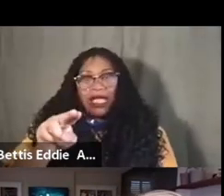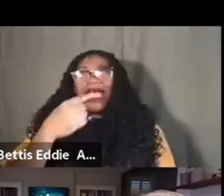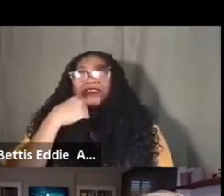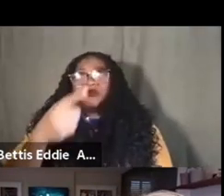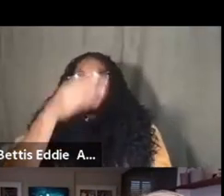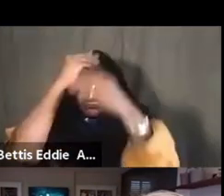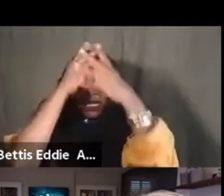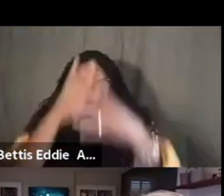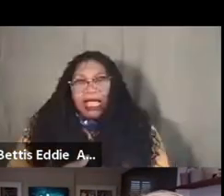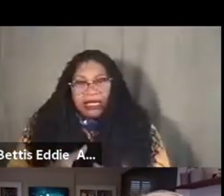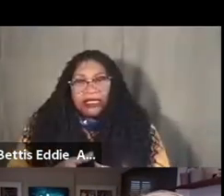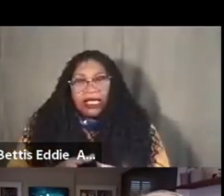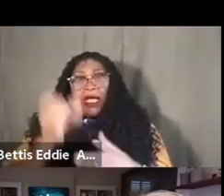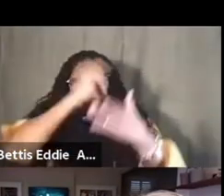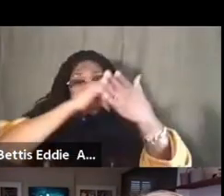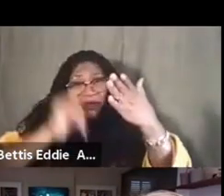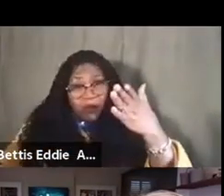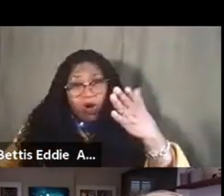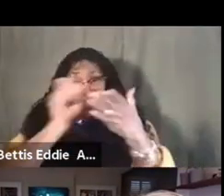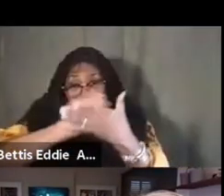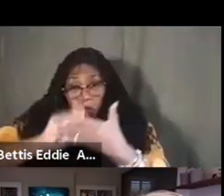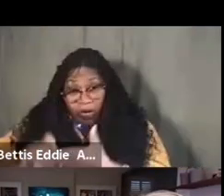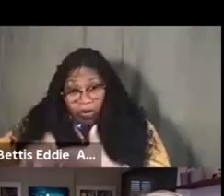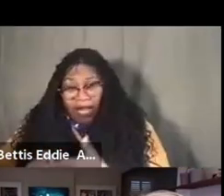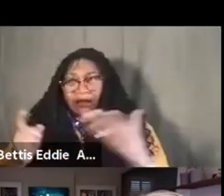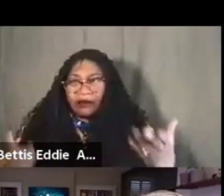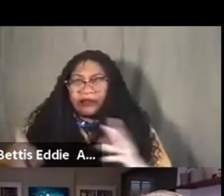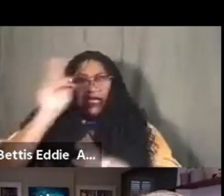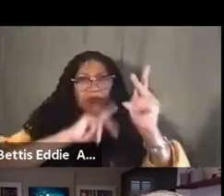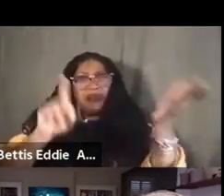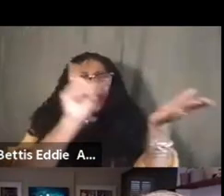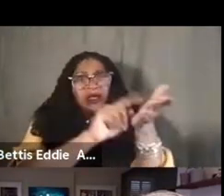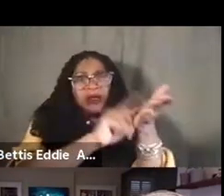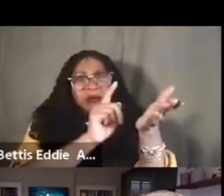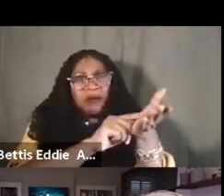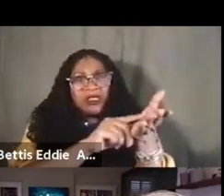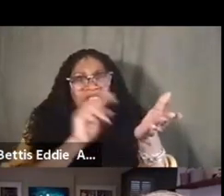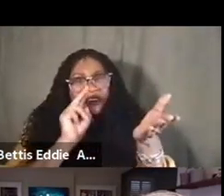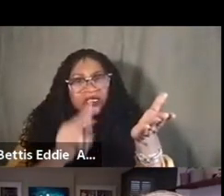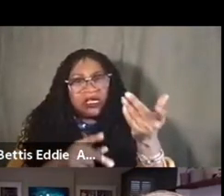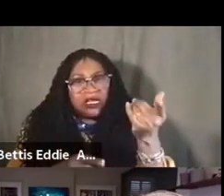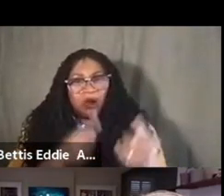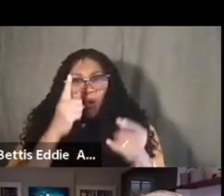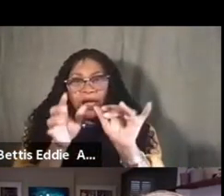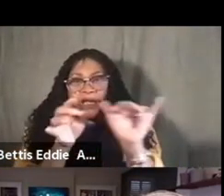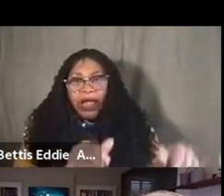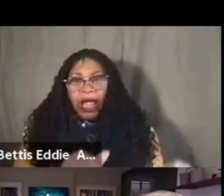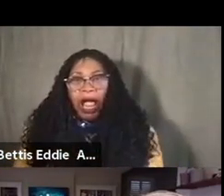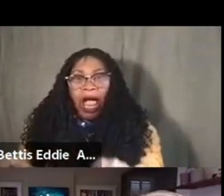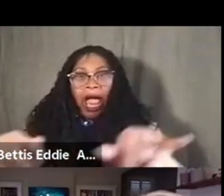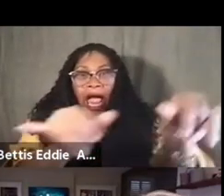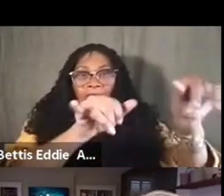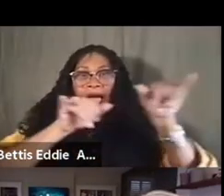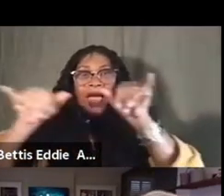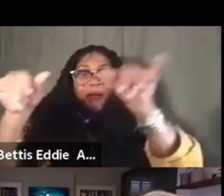curators, photo editors, publishers, look at the work. One common thing that they told me